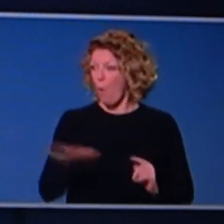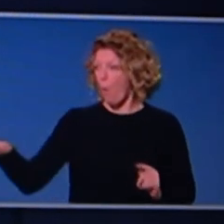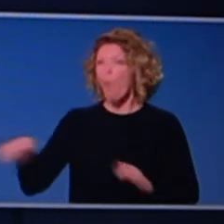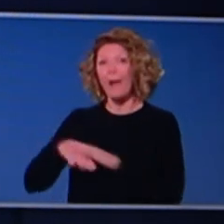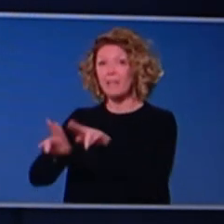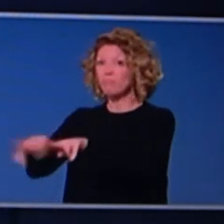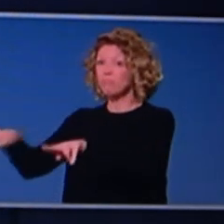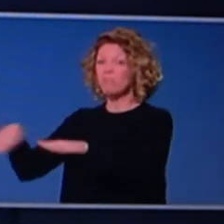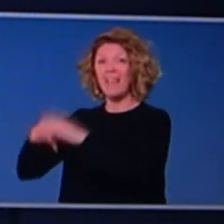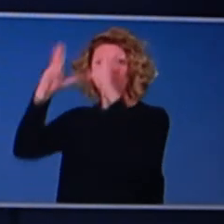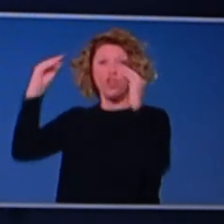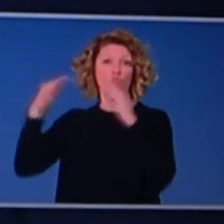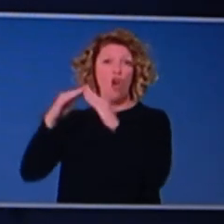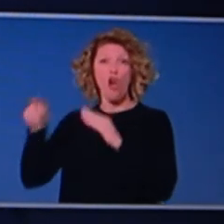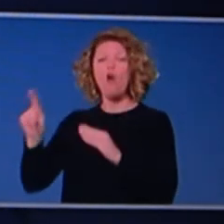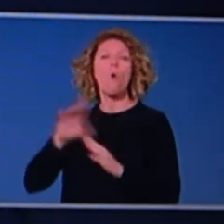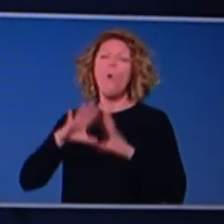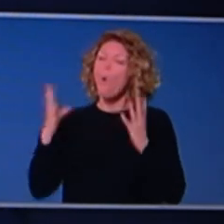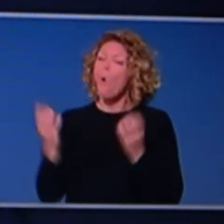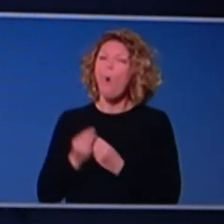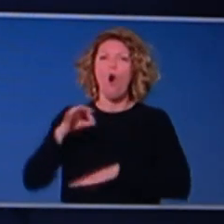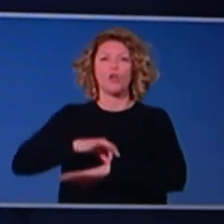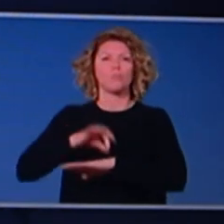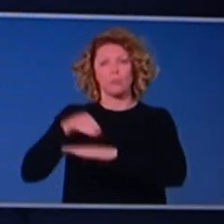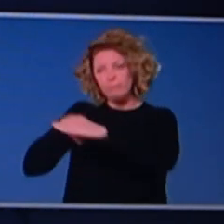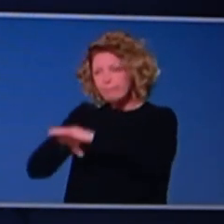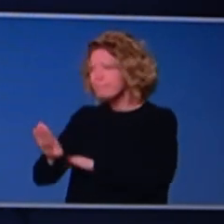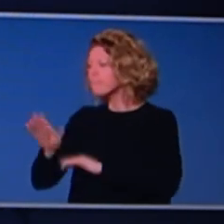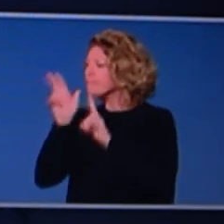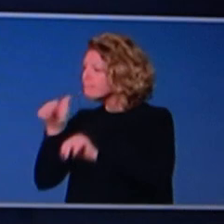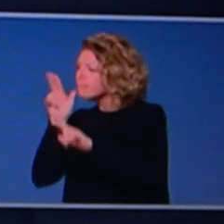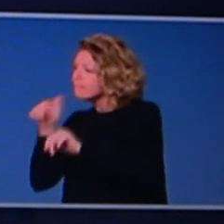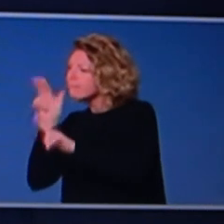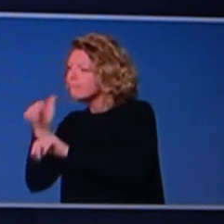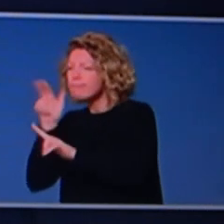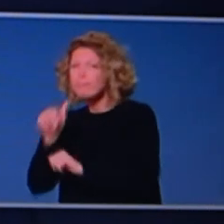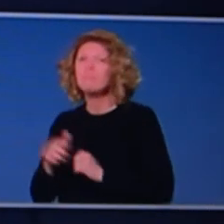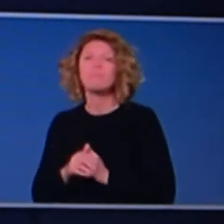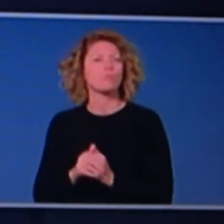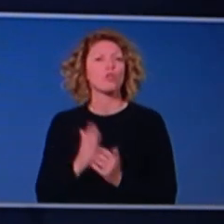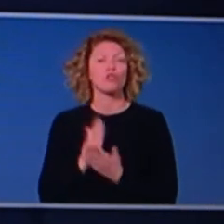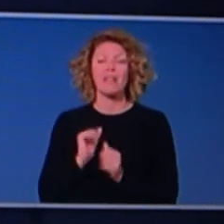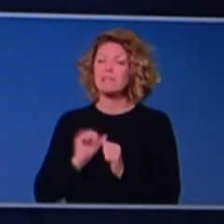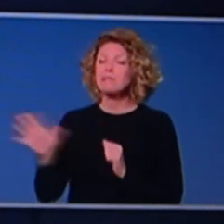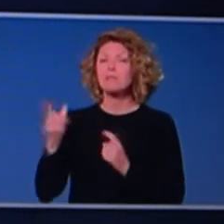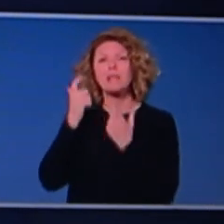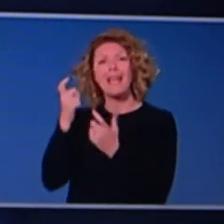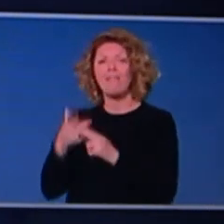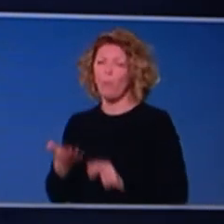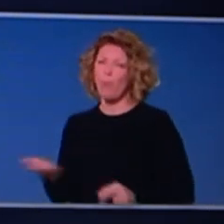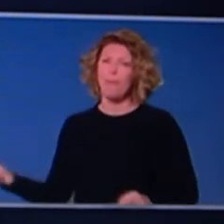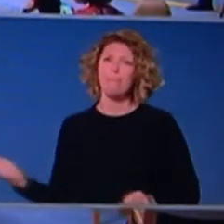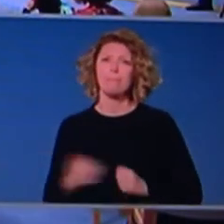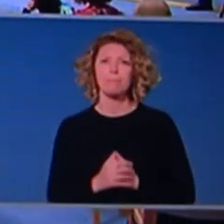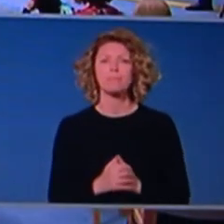the work of both the Commonwealth, uh, and the New South Wales Government who lead on public health, the very, very best care. And you had, you were,